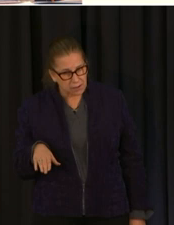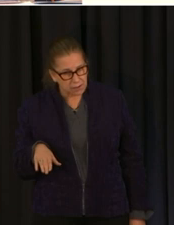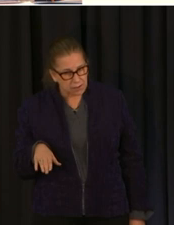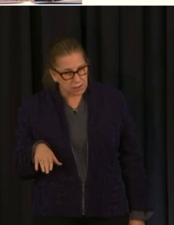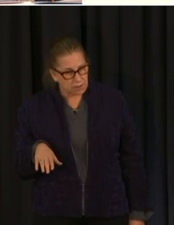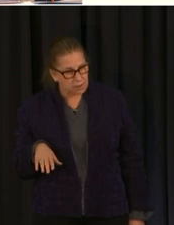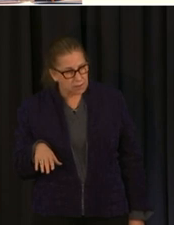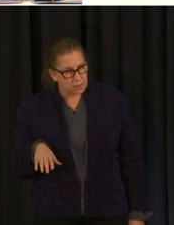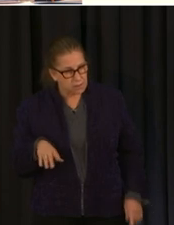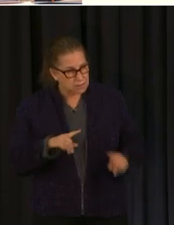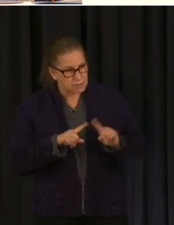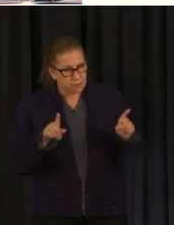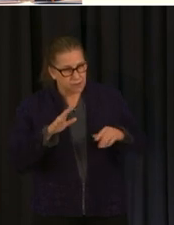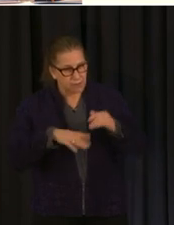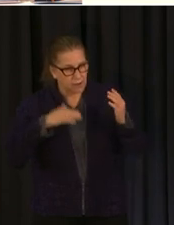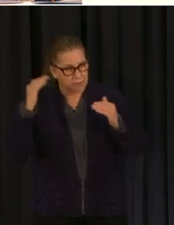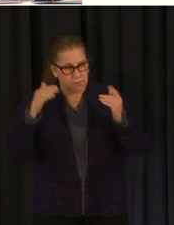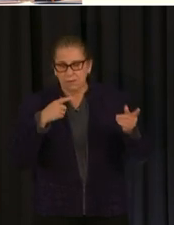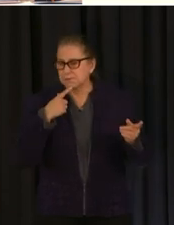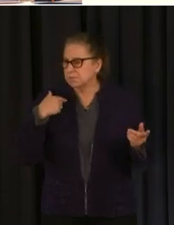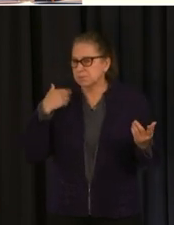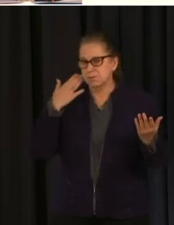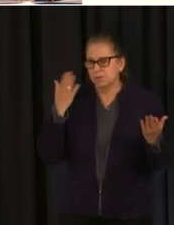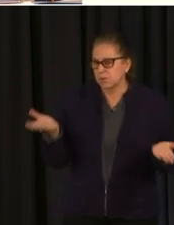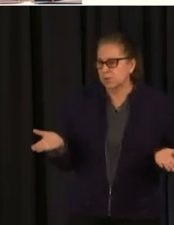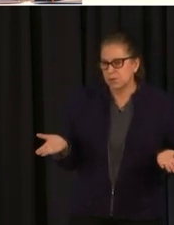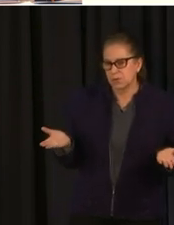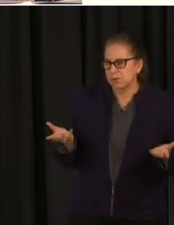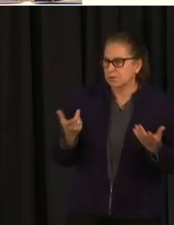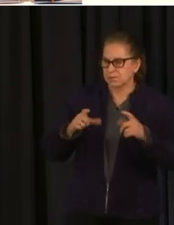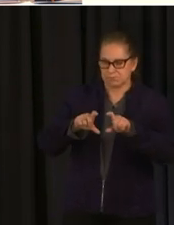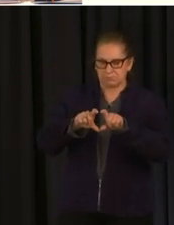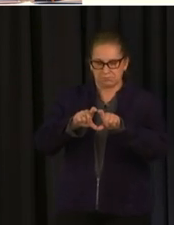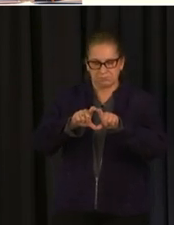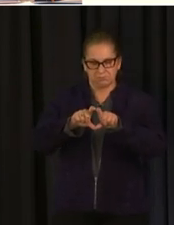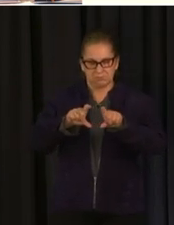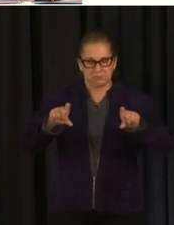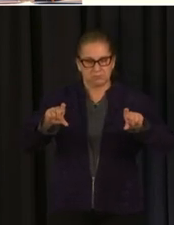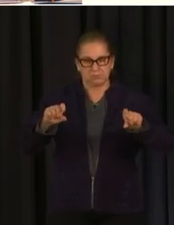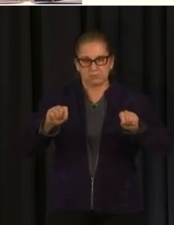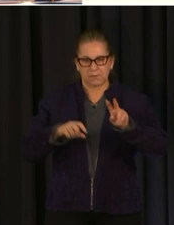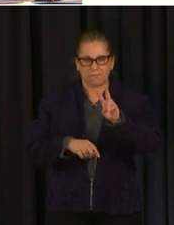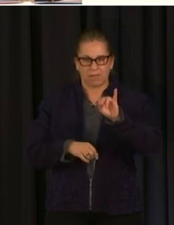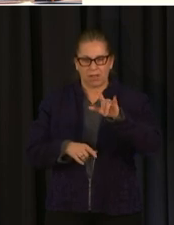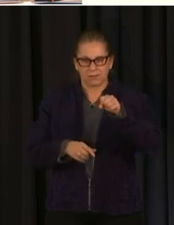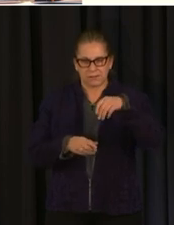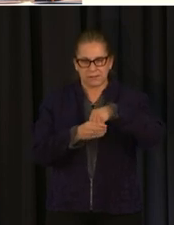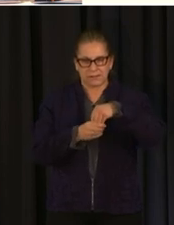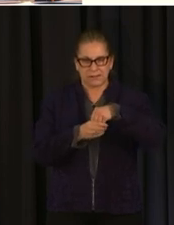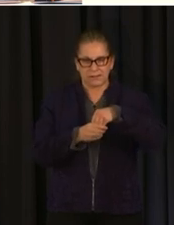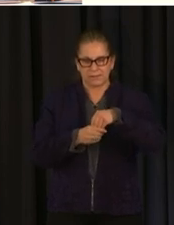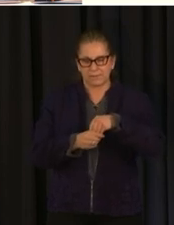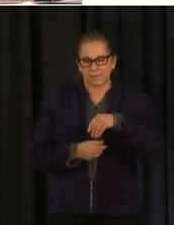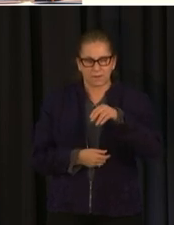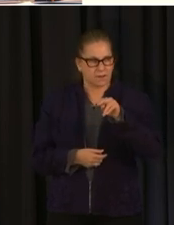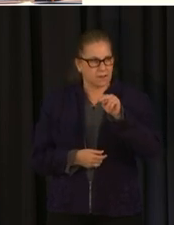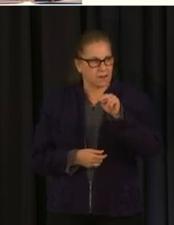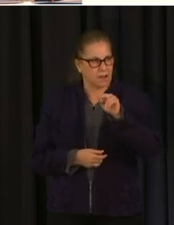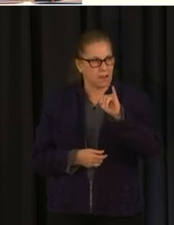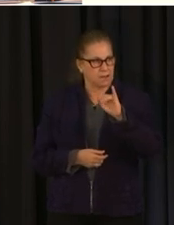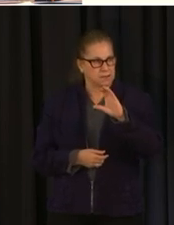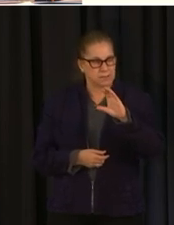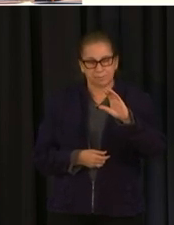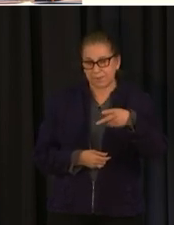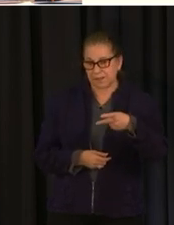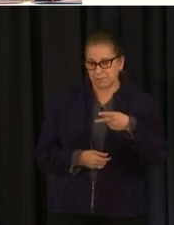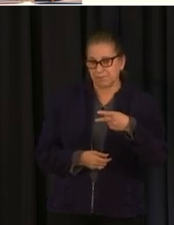i do not i know what's in the public domain um i will be following very closely the acp acip deliberations when they occur